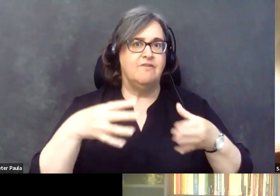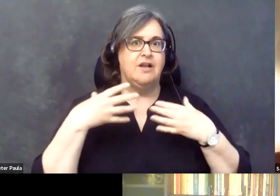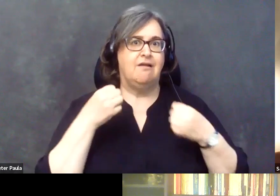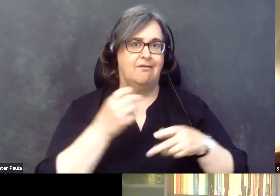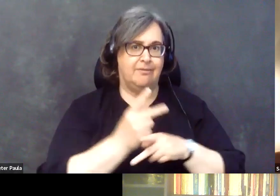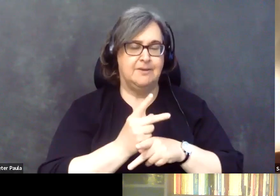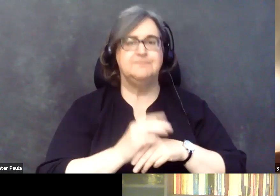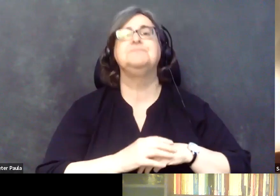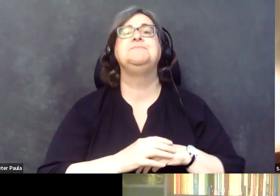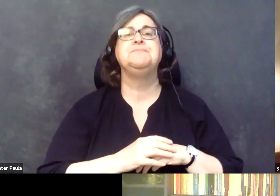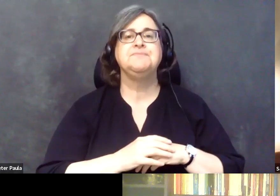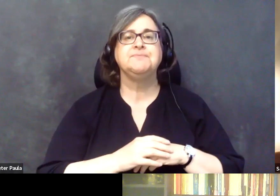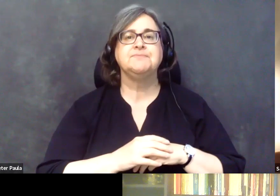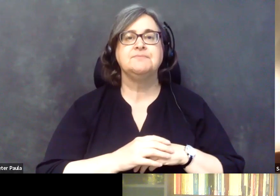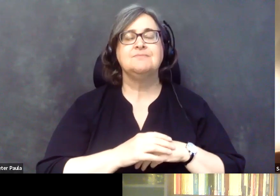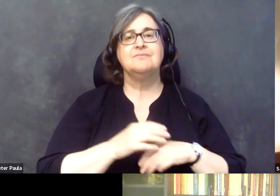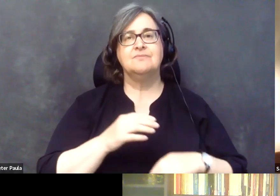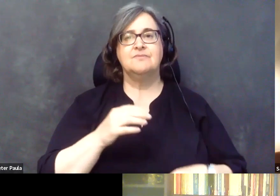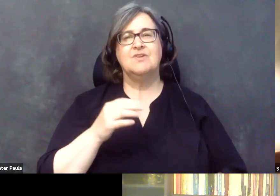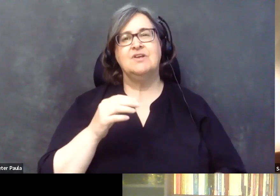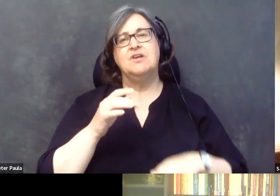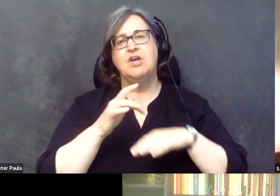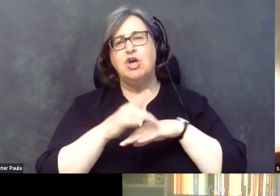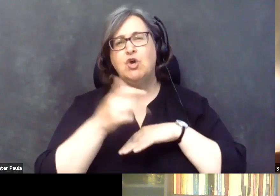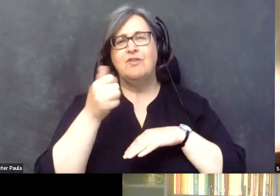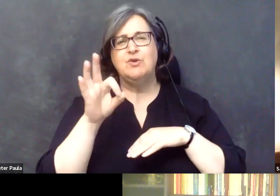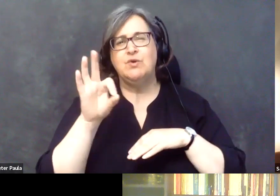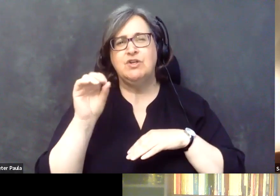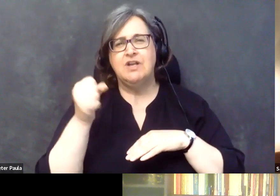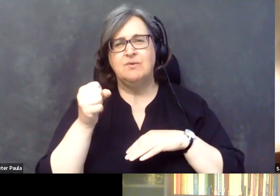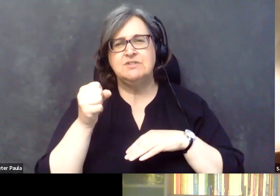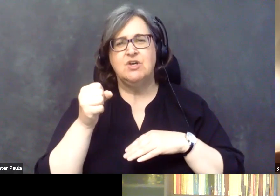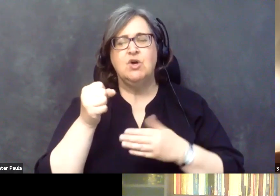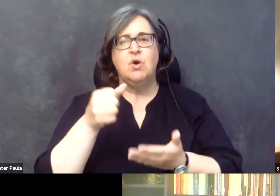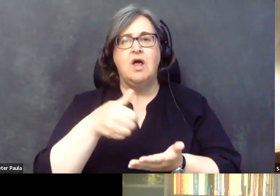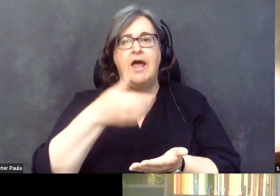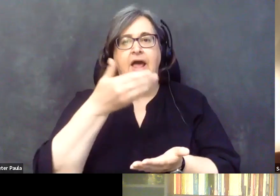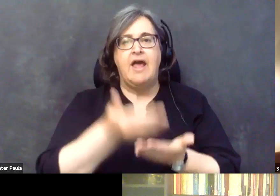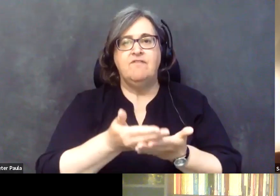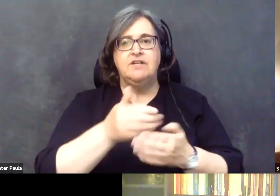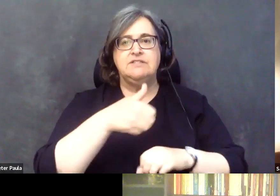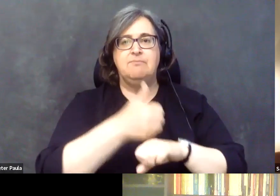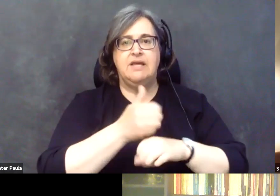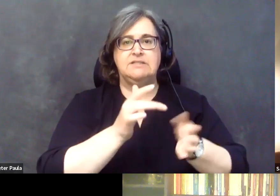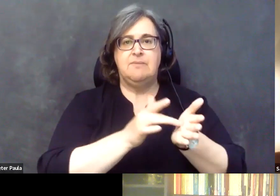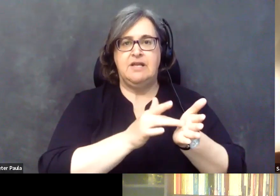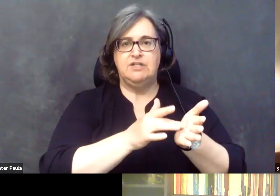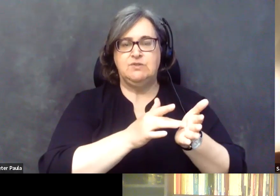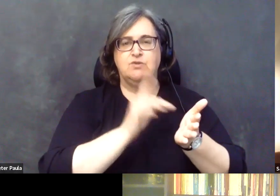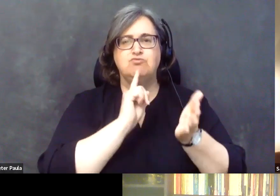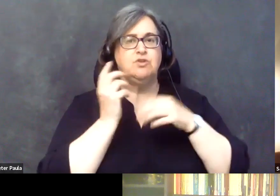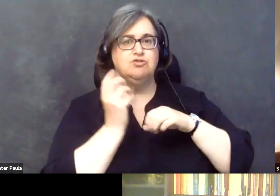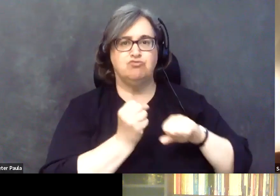well. Early 90s, the evidence-based medicine movement was pretty